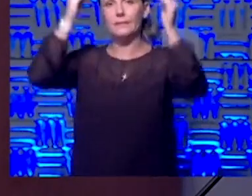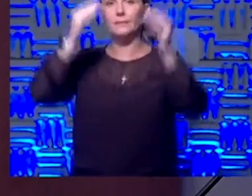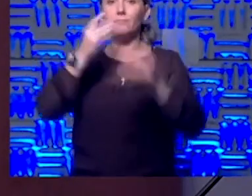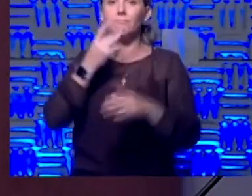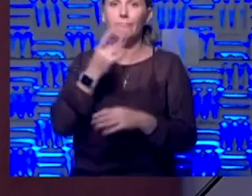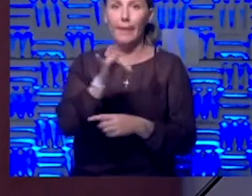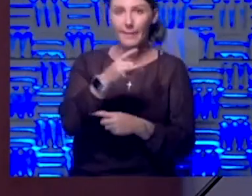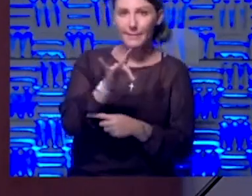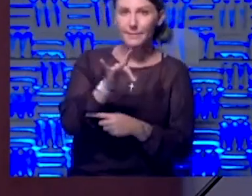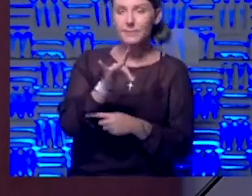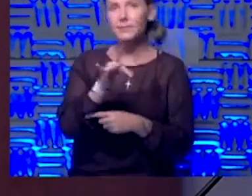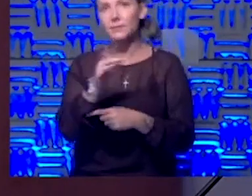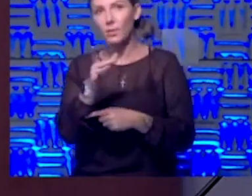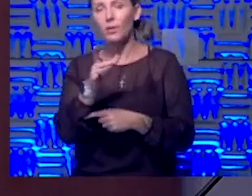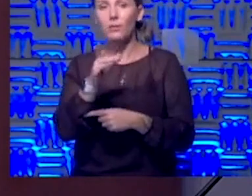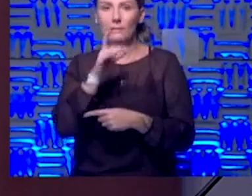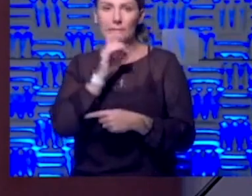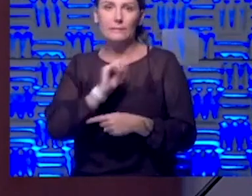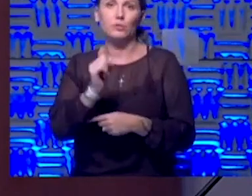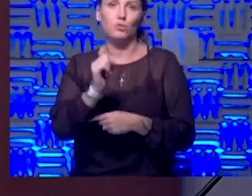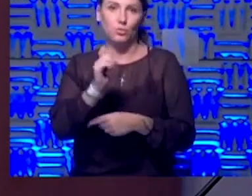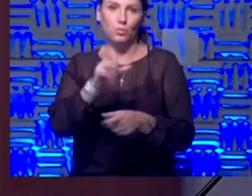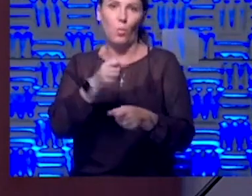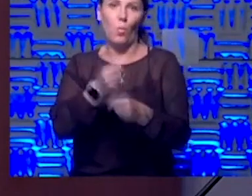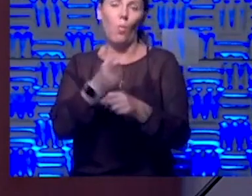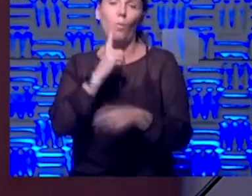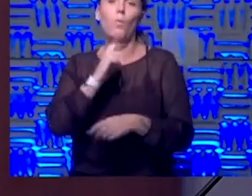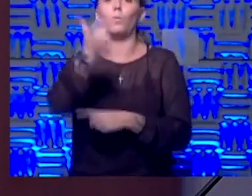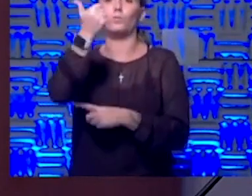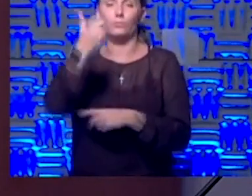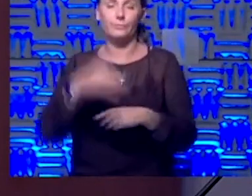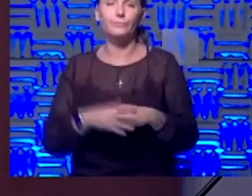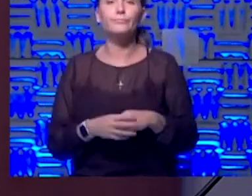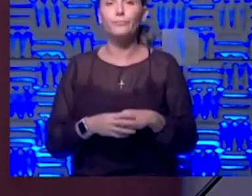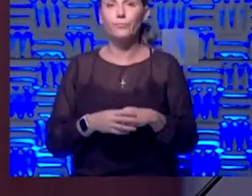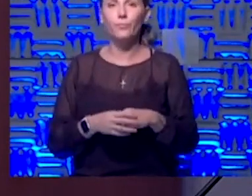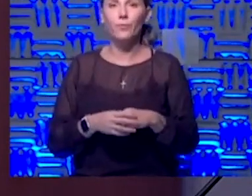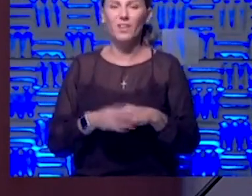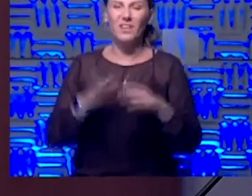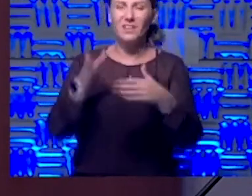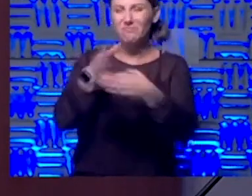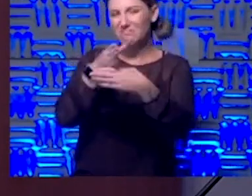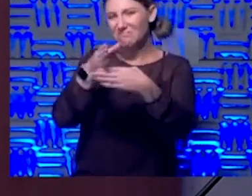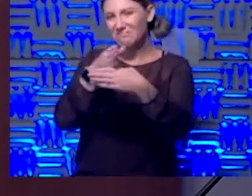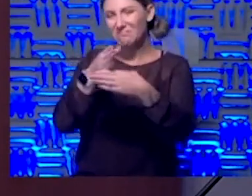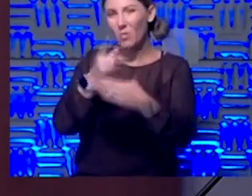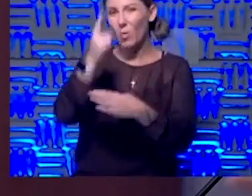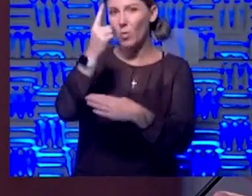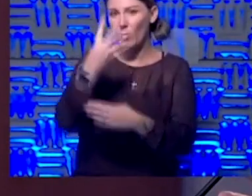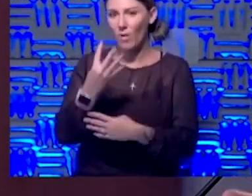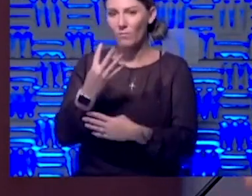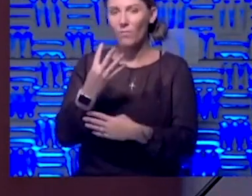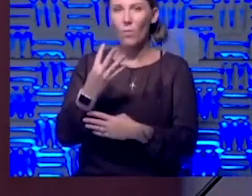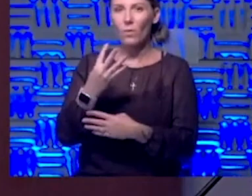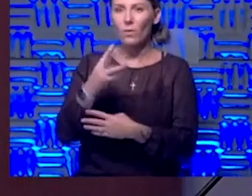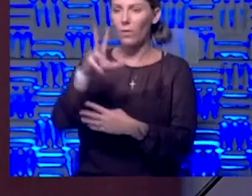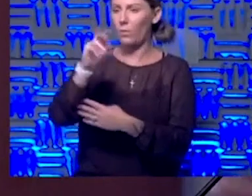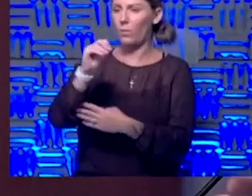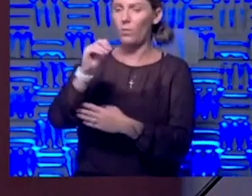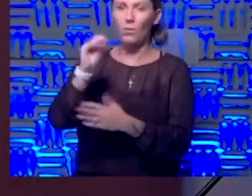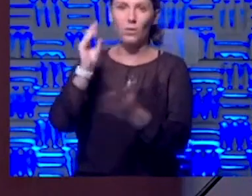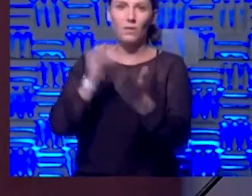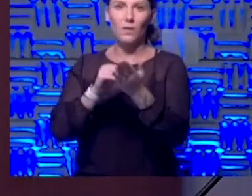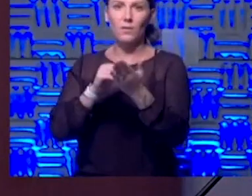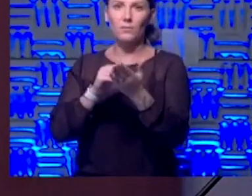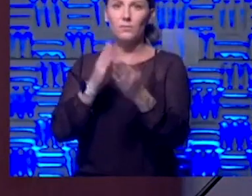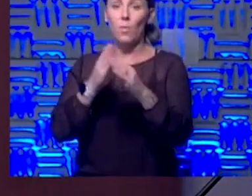years older. We're trying to aim for about one-fourth of the 30,000 to be over